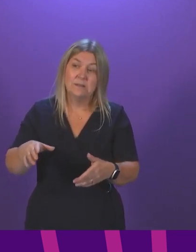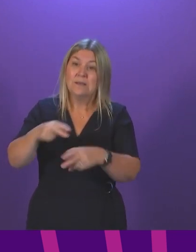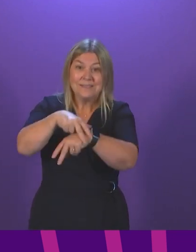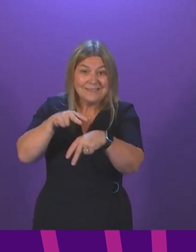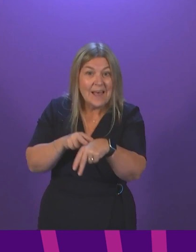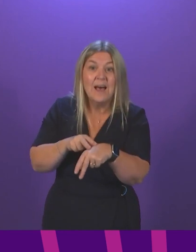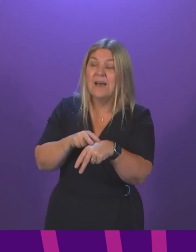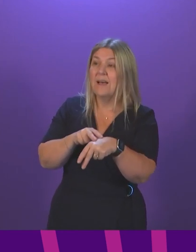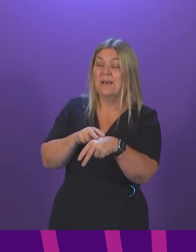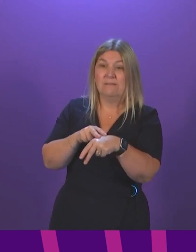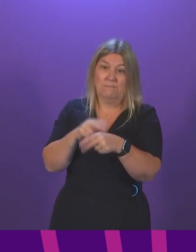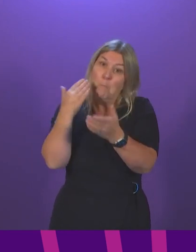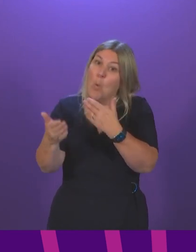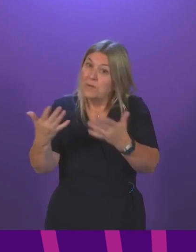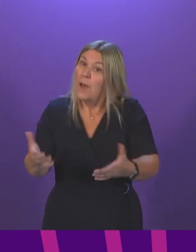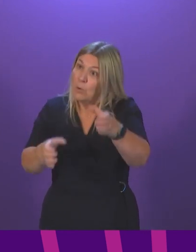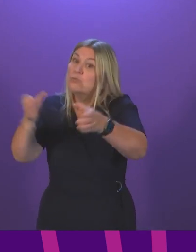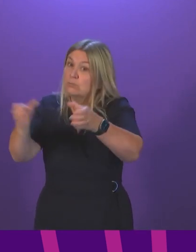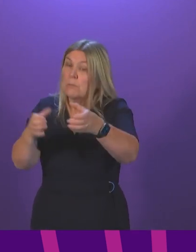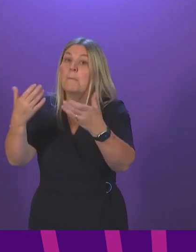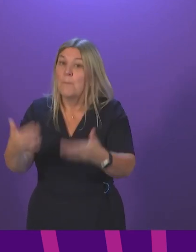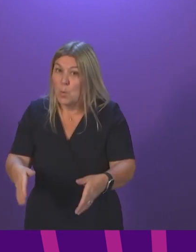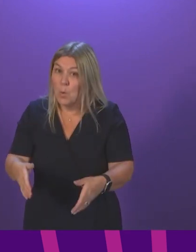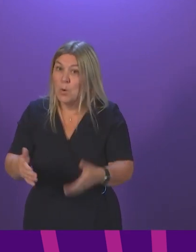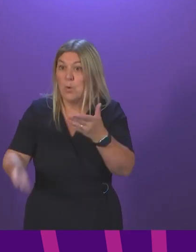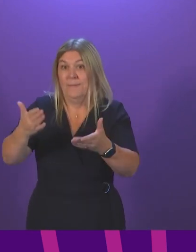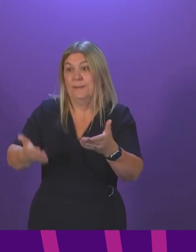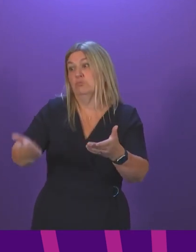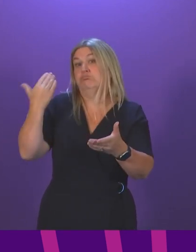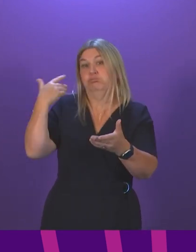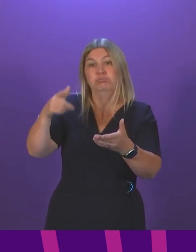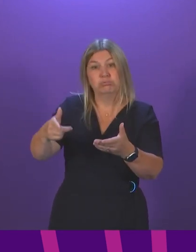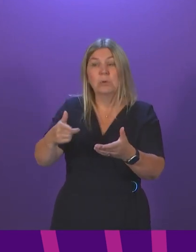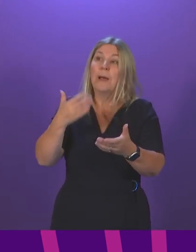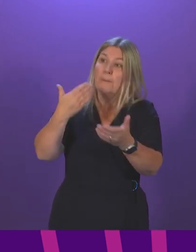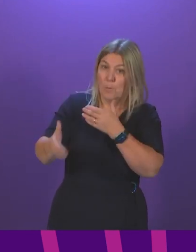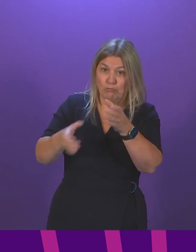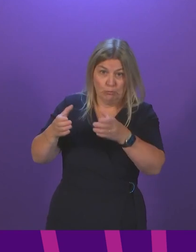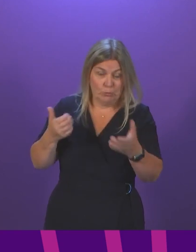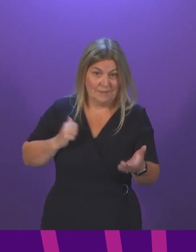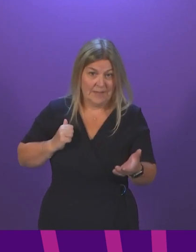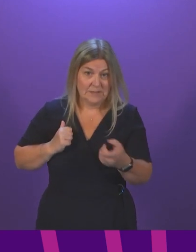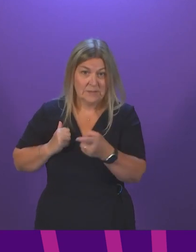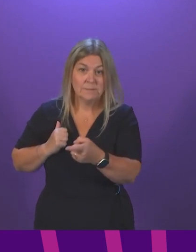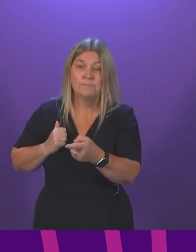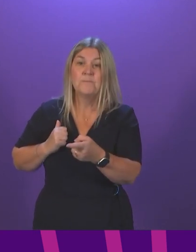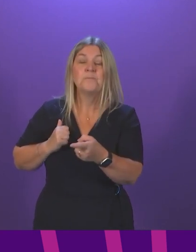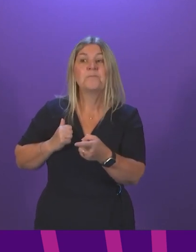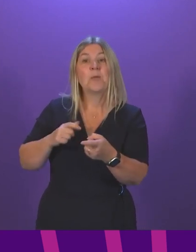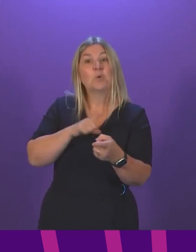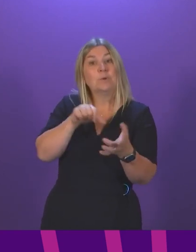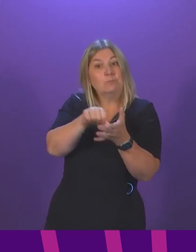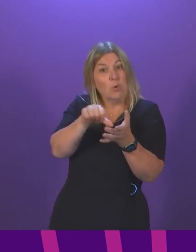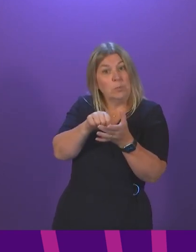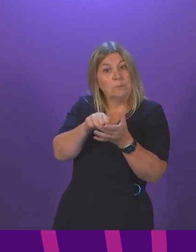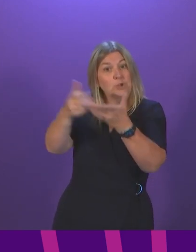is at higher levels than it has been in previous years and there is further recruitment underway. There is also because the problems